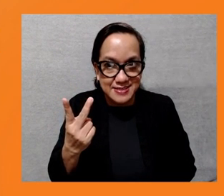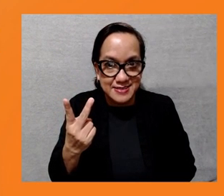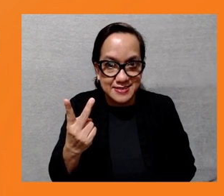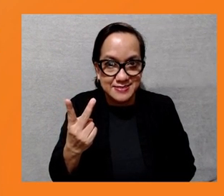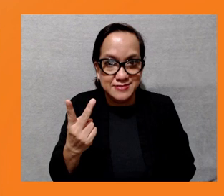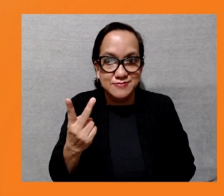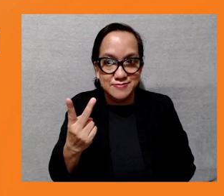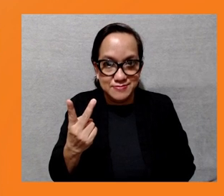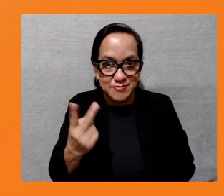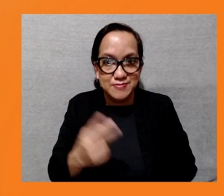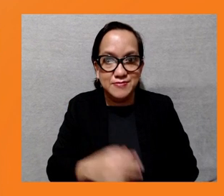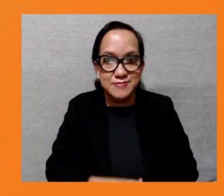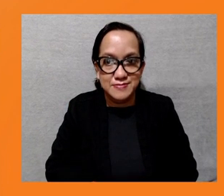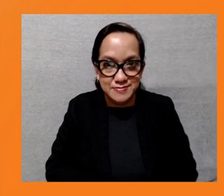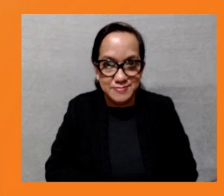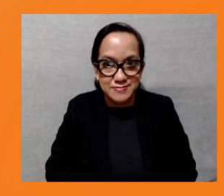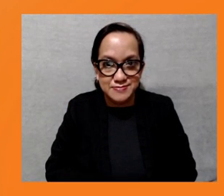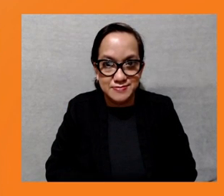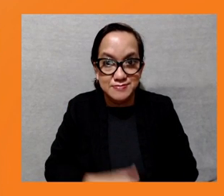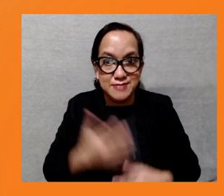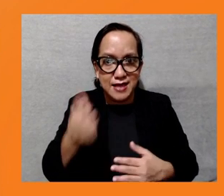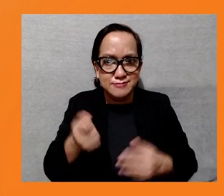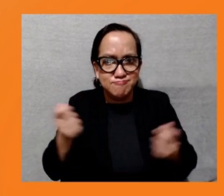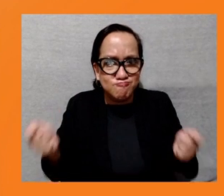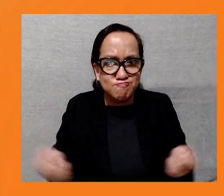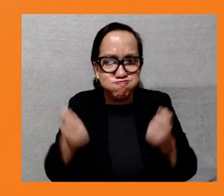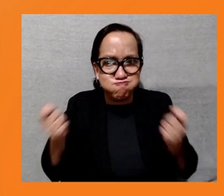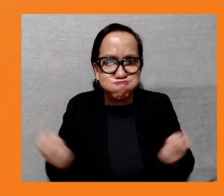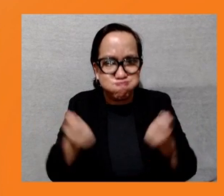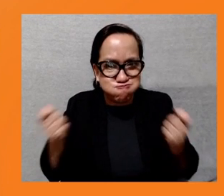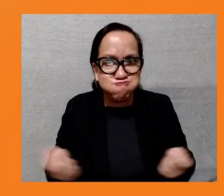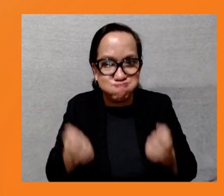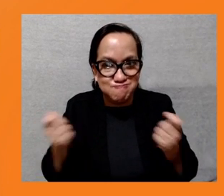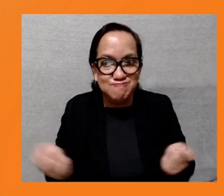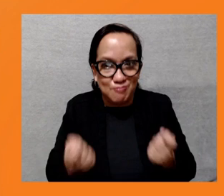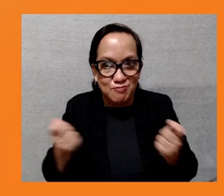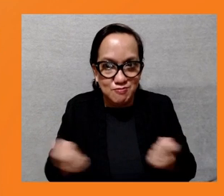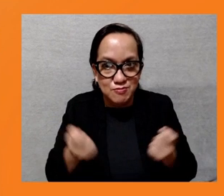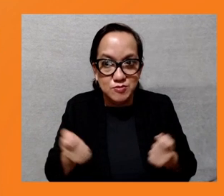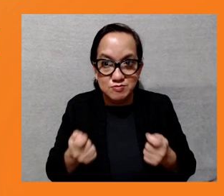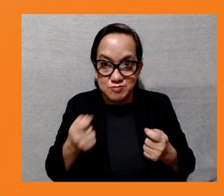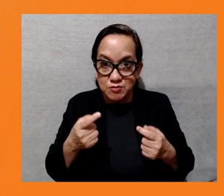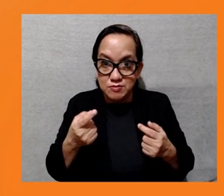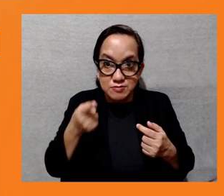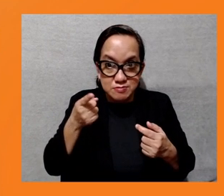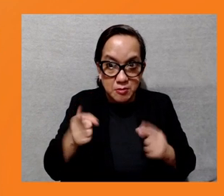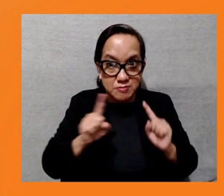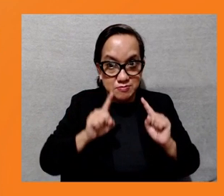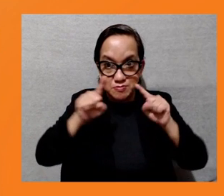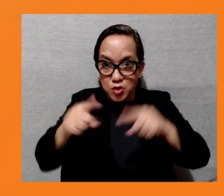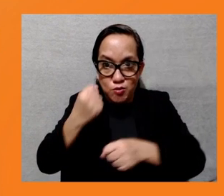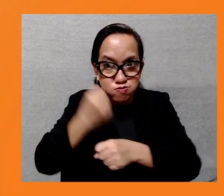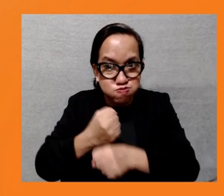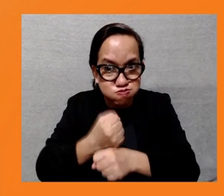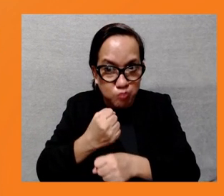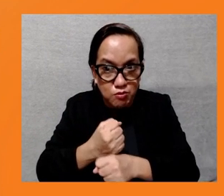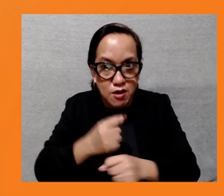making sure that anyone who goes on a job site gets the necessary training, that we don't have people doing jobs